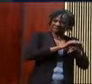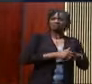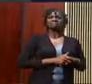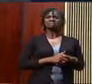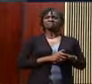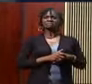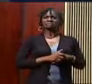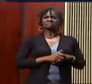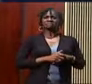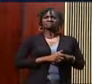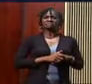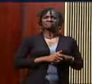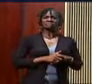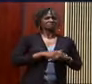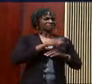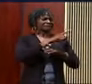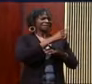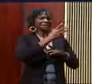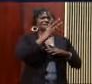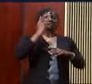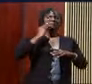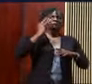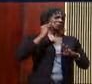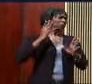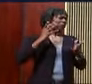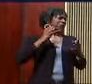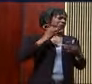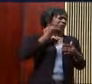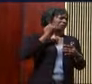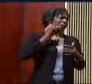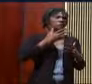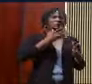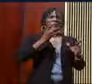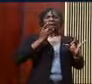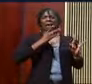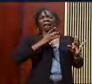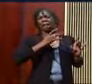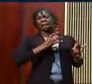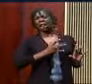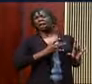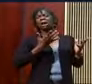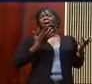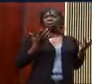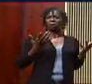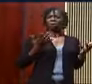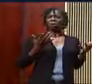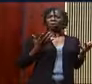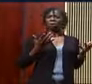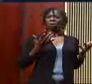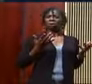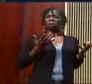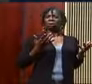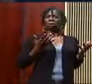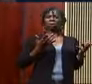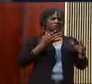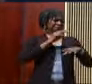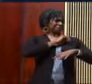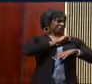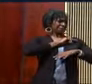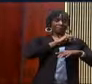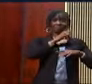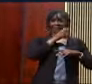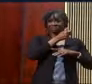he is an ostracized and otherized person in this empire. Nehemiah